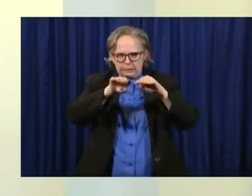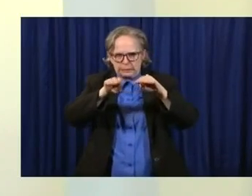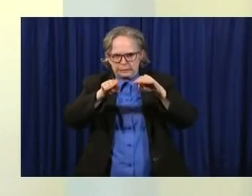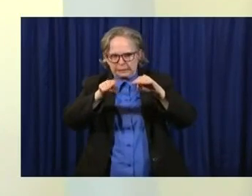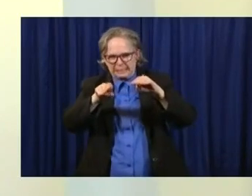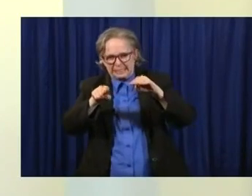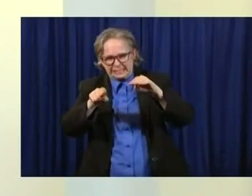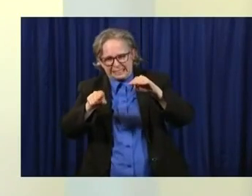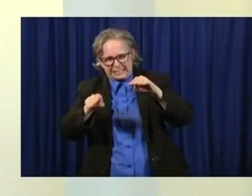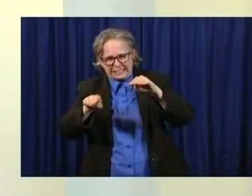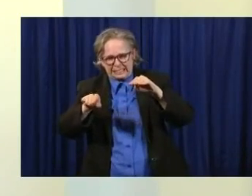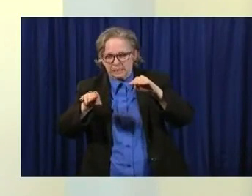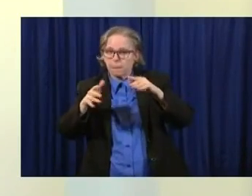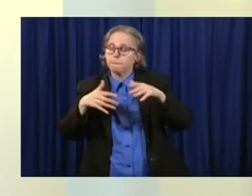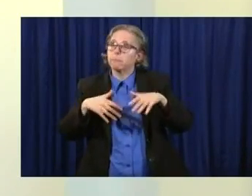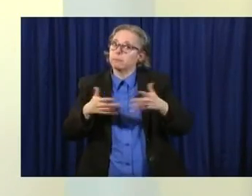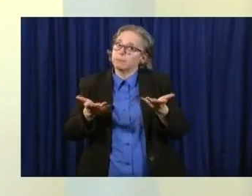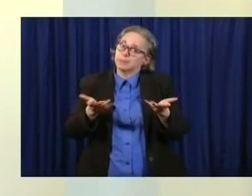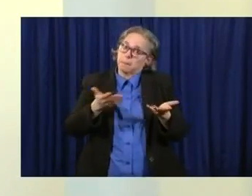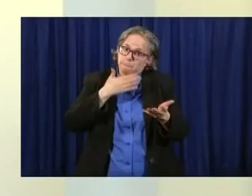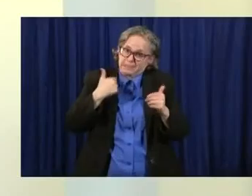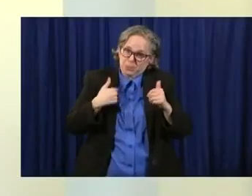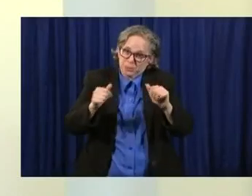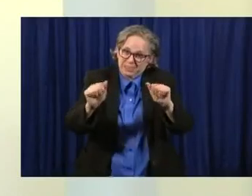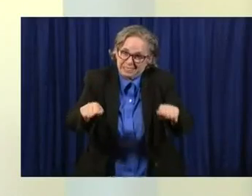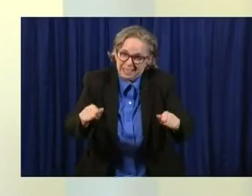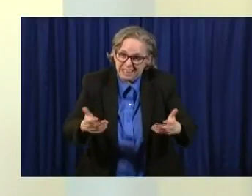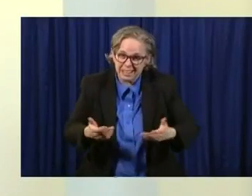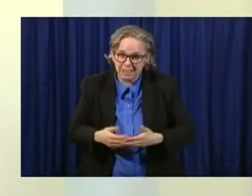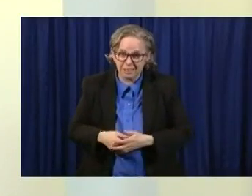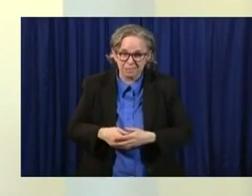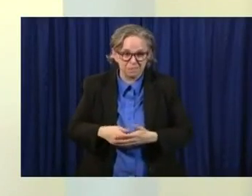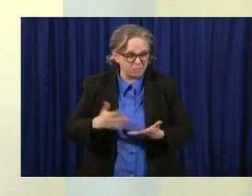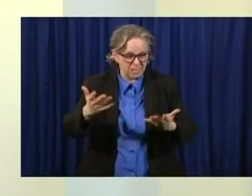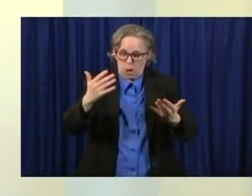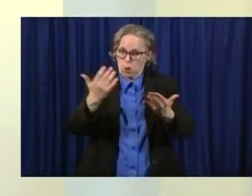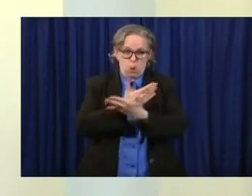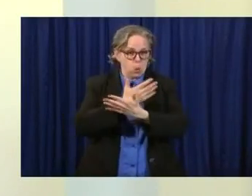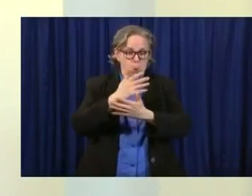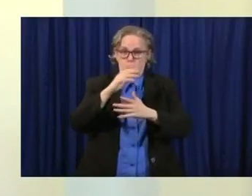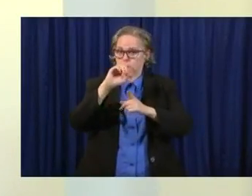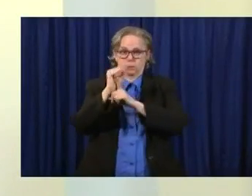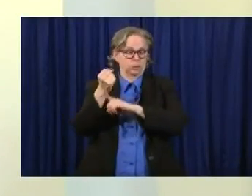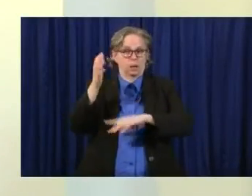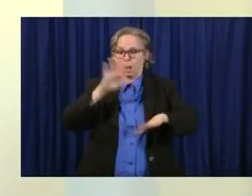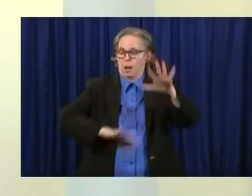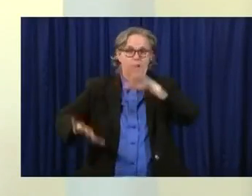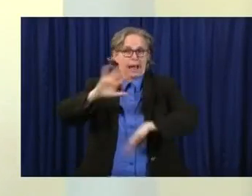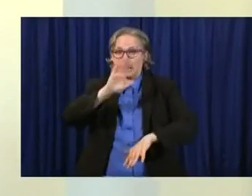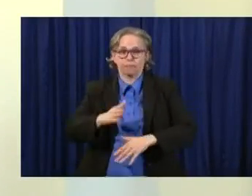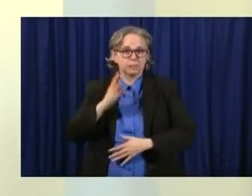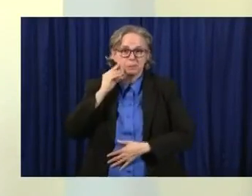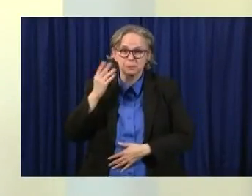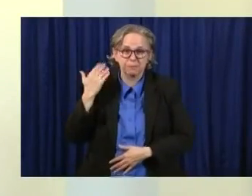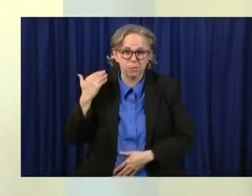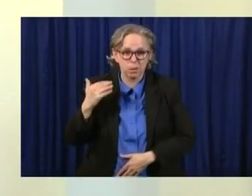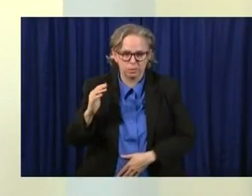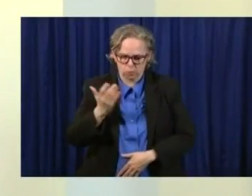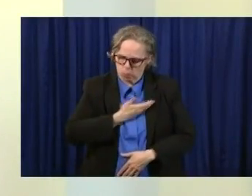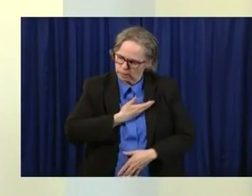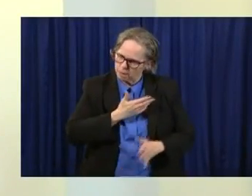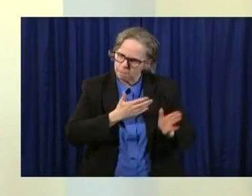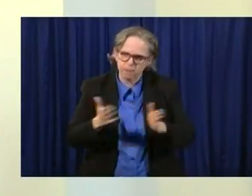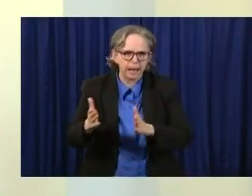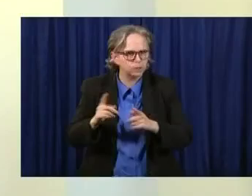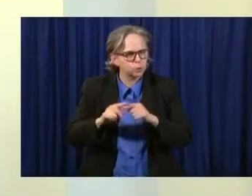in a situation that no one has really experienced quite this way before. And that's what we'll do. That's what the governor is doing. That's what the lieutenant